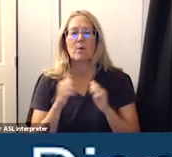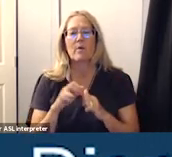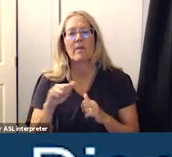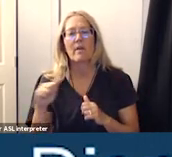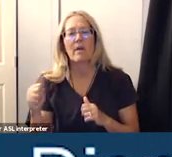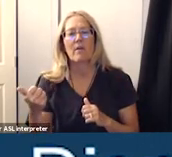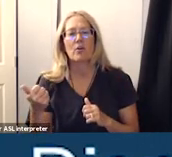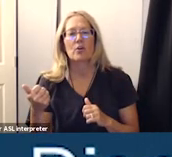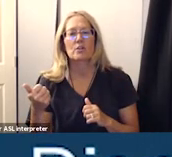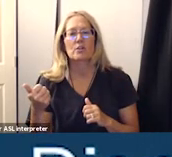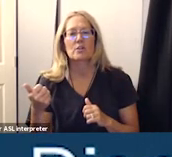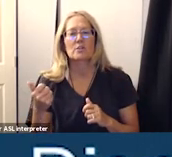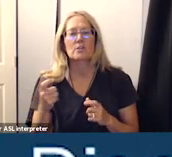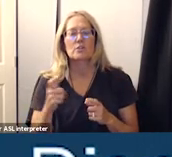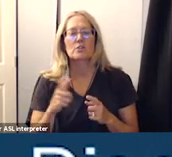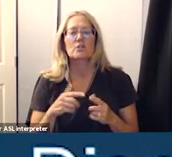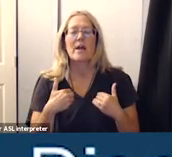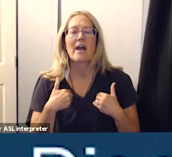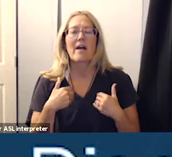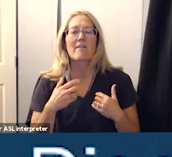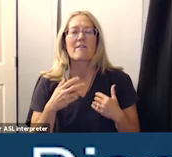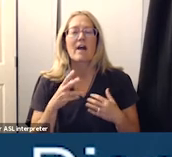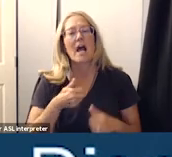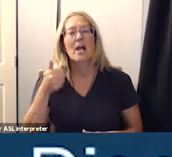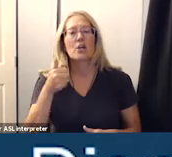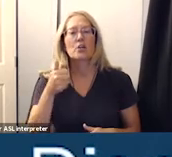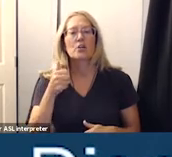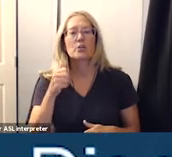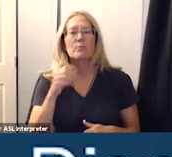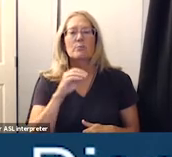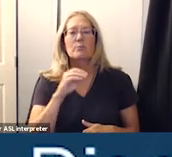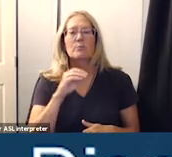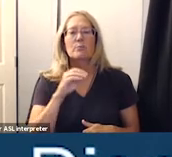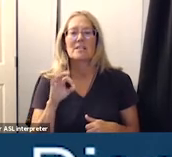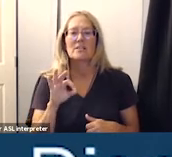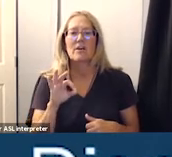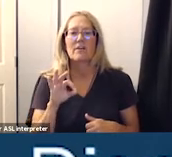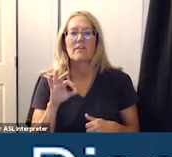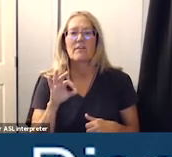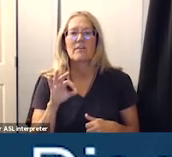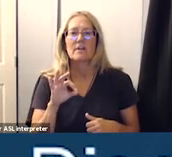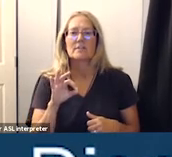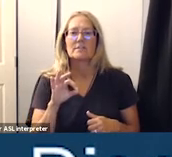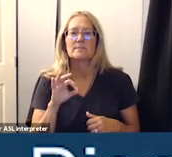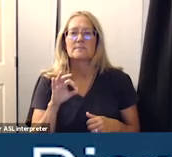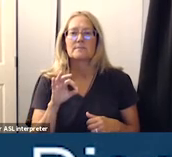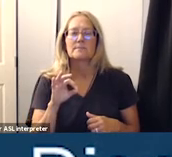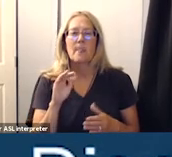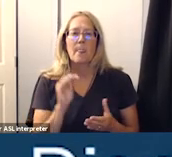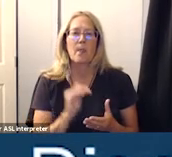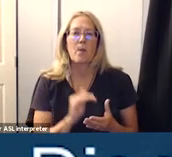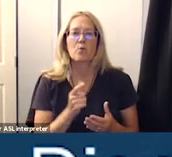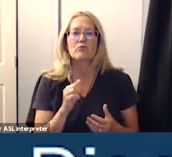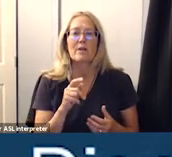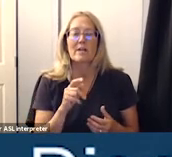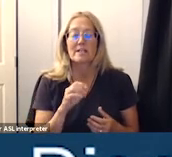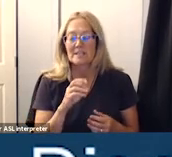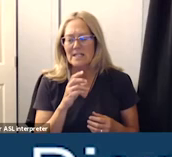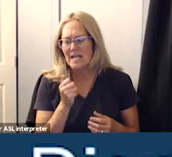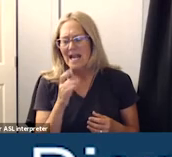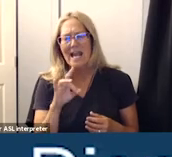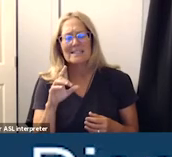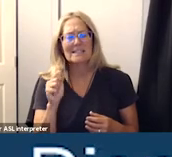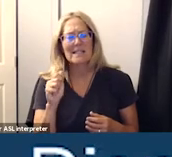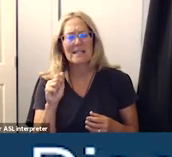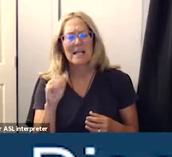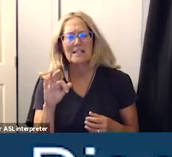justify higher rates of punishment yet in 2018-19 which is our last